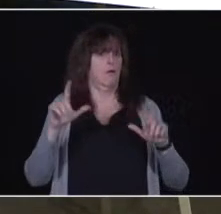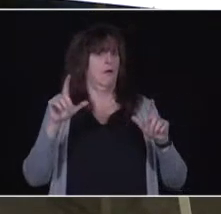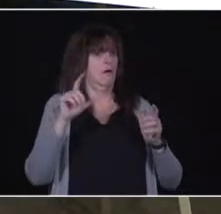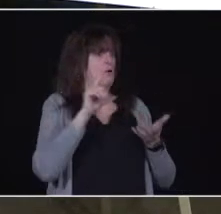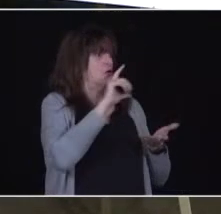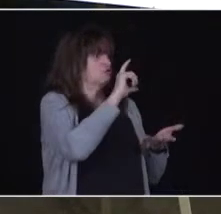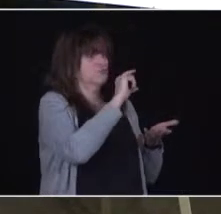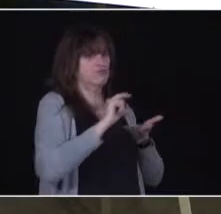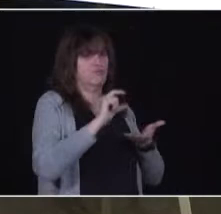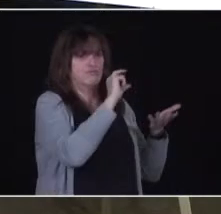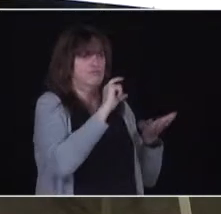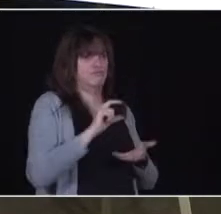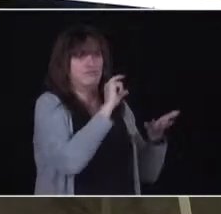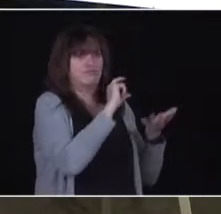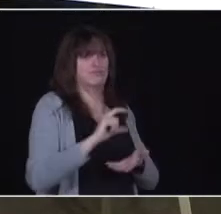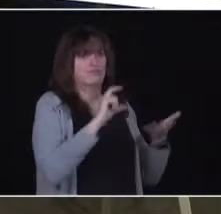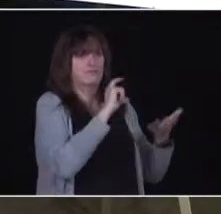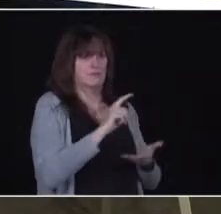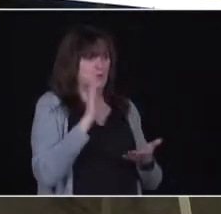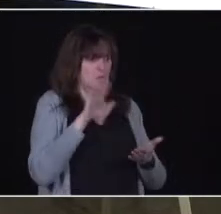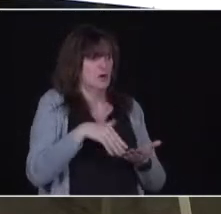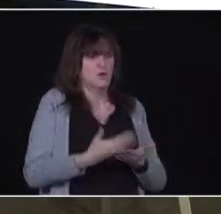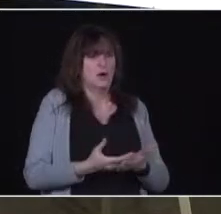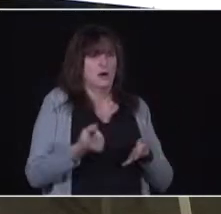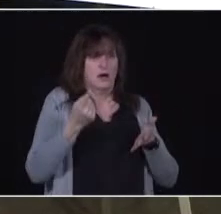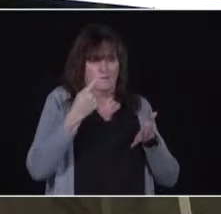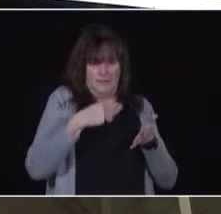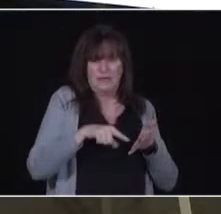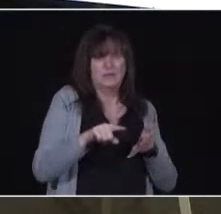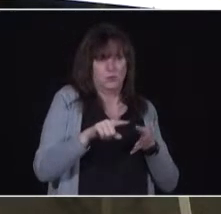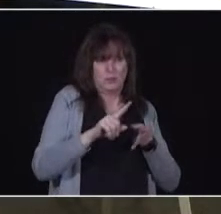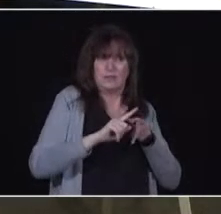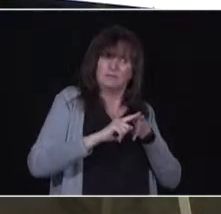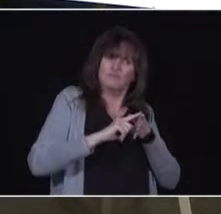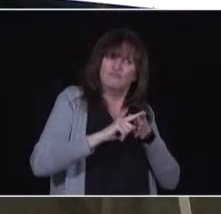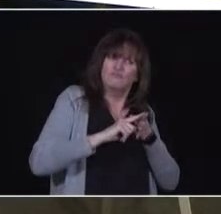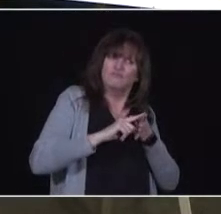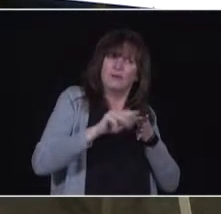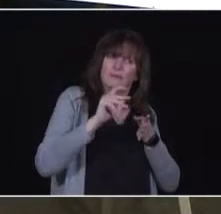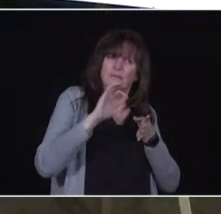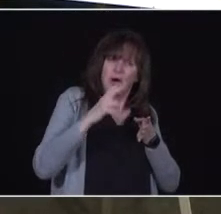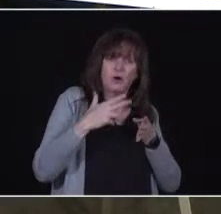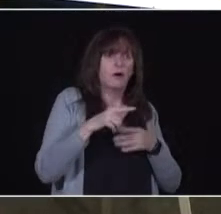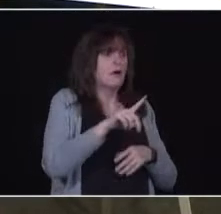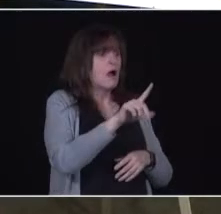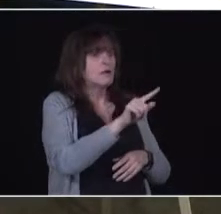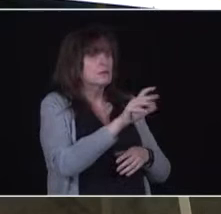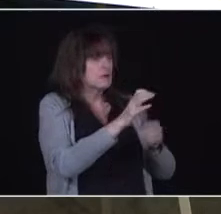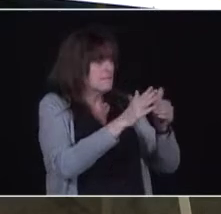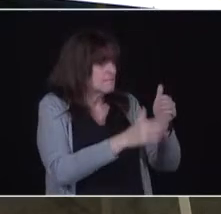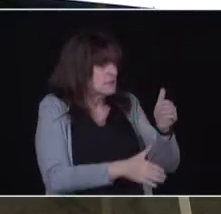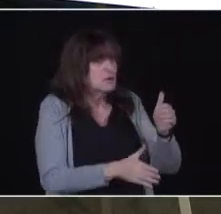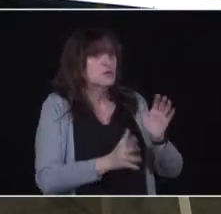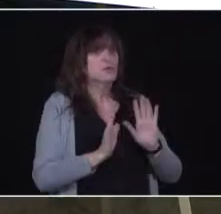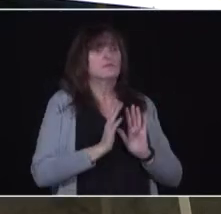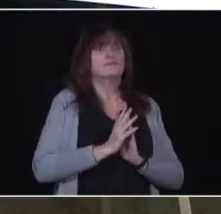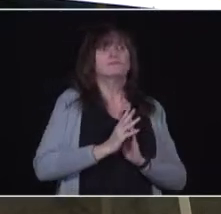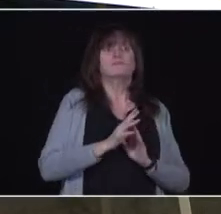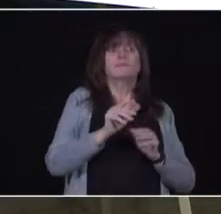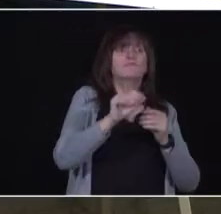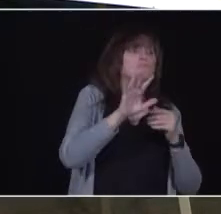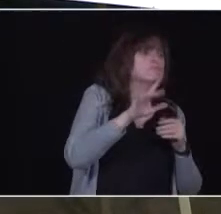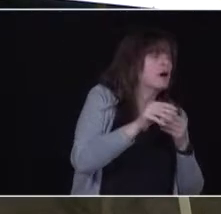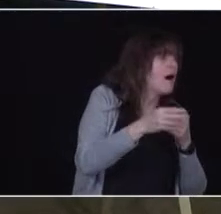starting next week, we will focus very much on completing those long-term care homes, the high-risk retirement homes, the elder care